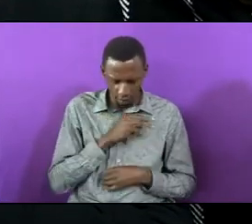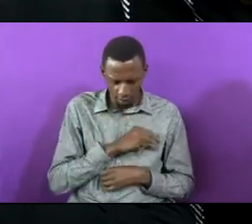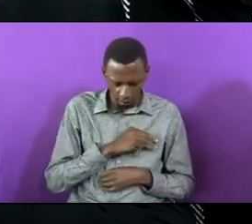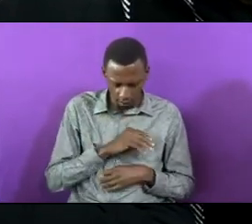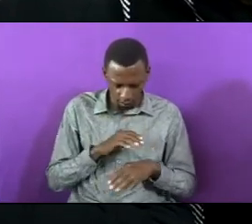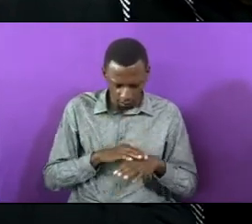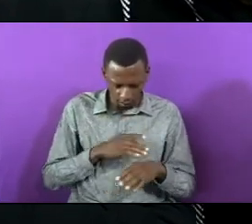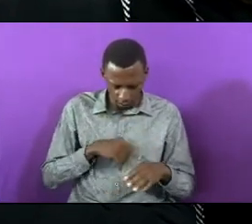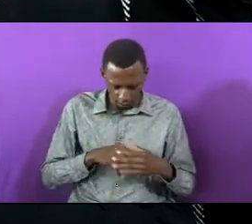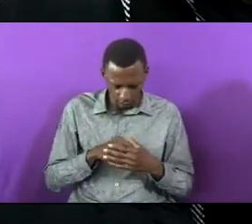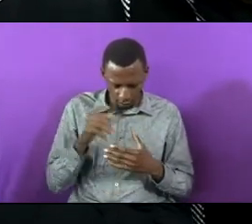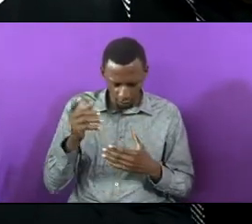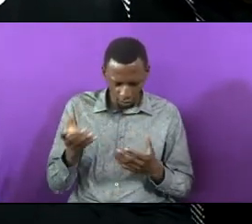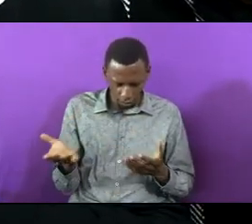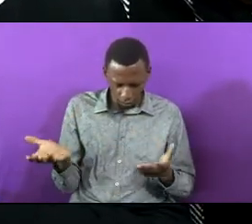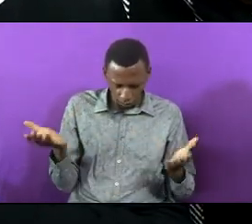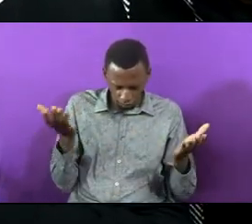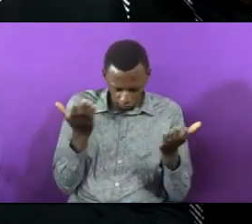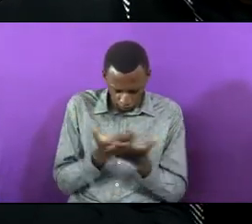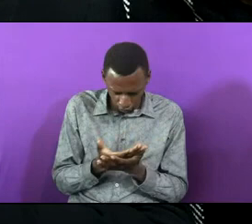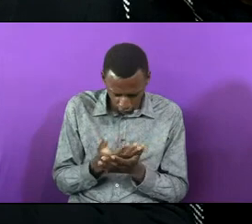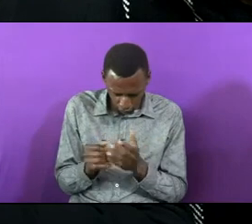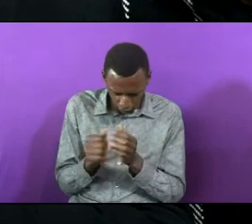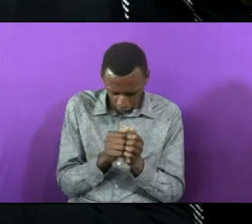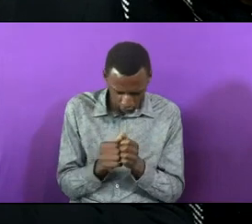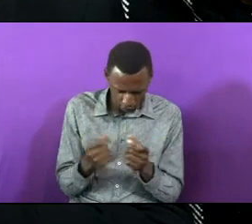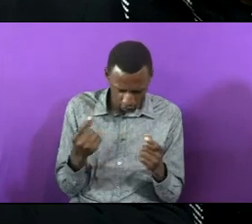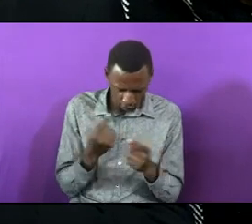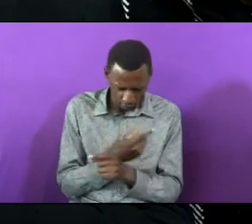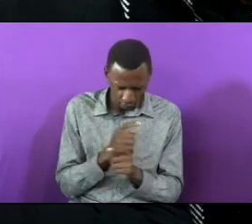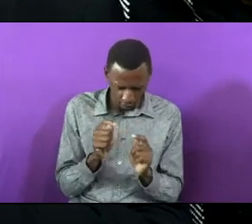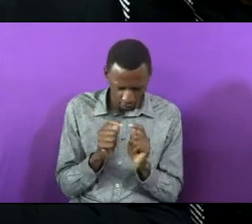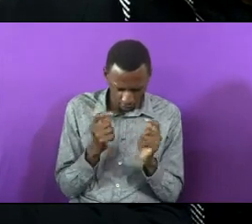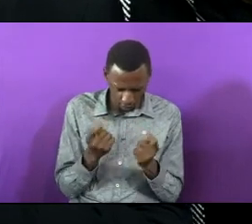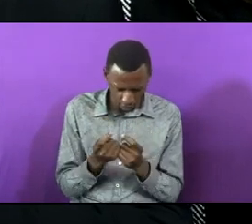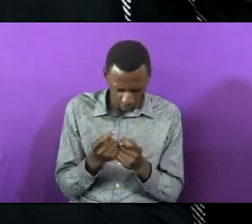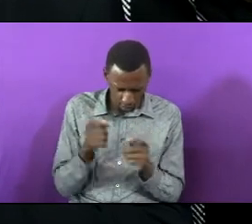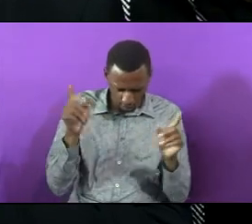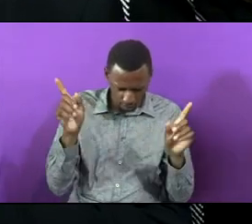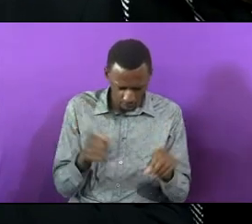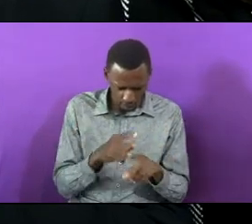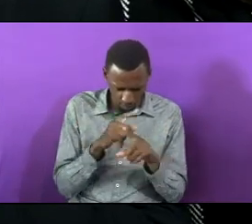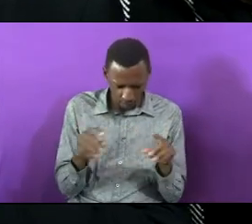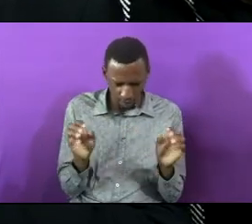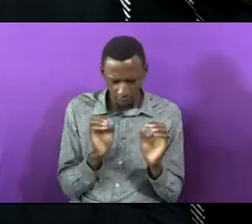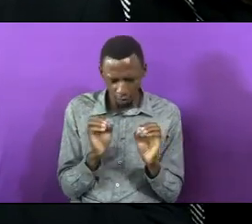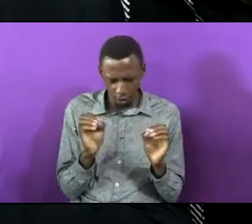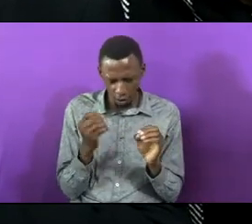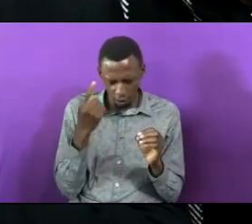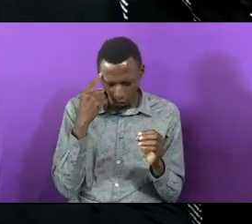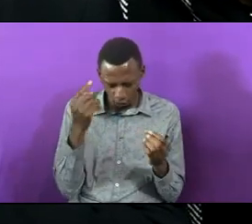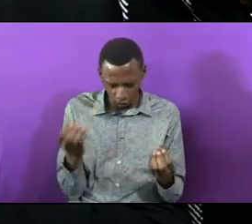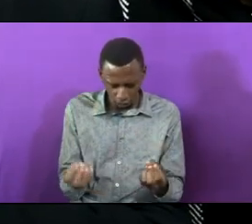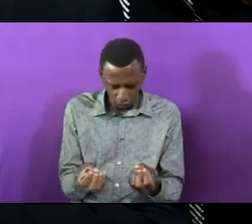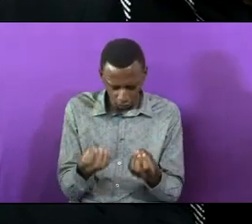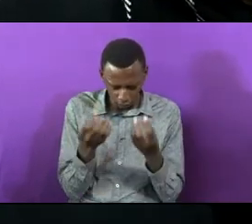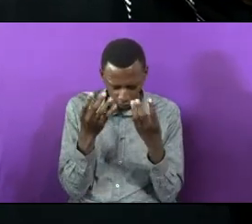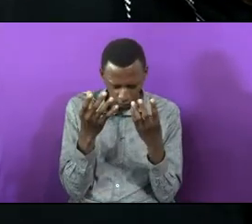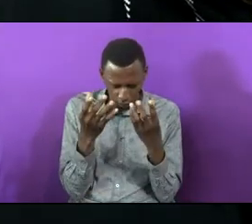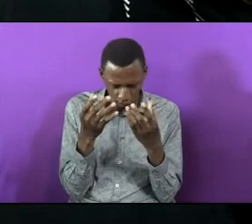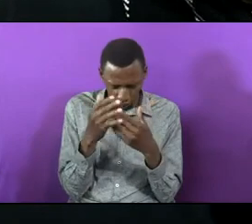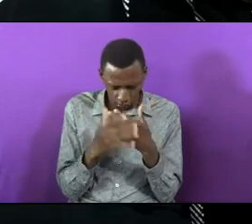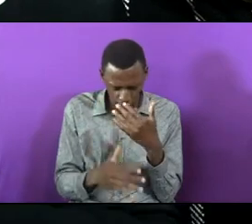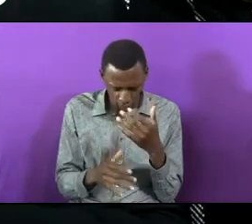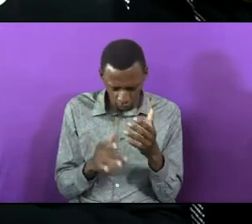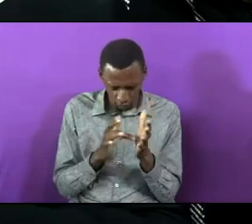you put us together different tribes it is not a mistake for the sacrifice of the blood of Jesus Christ is